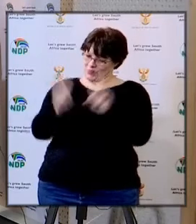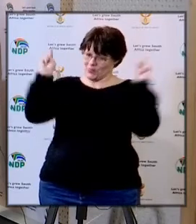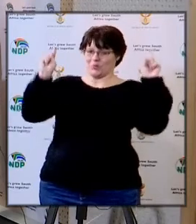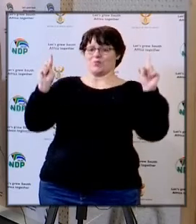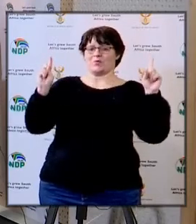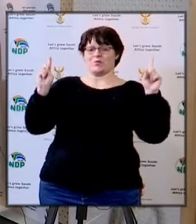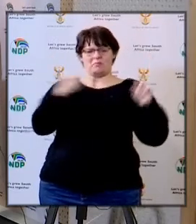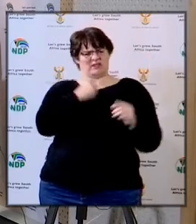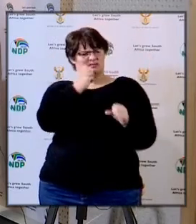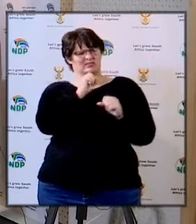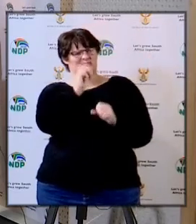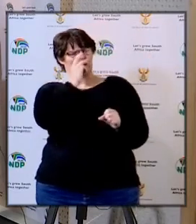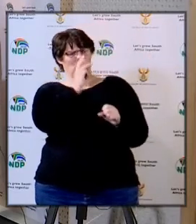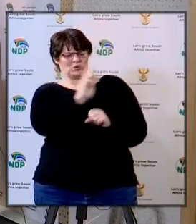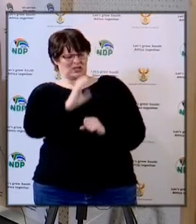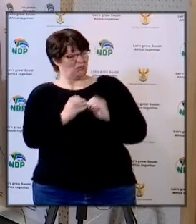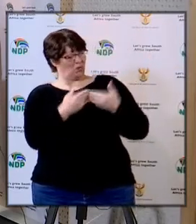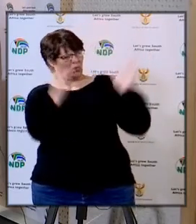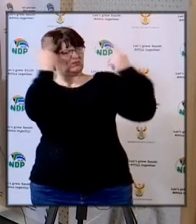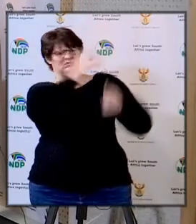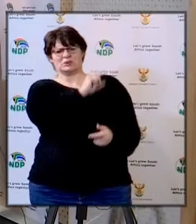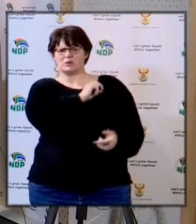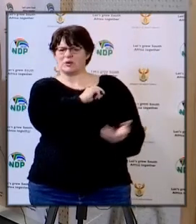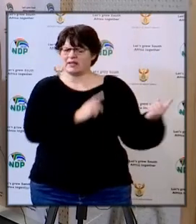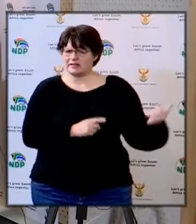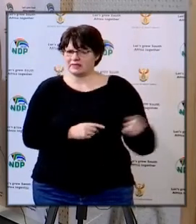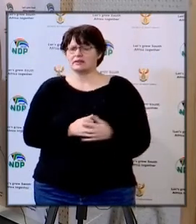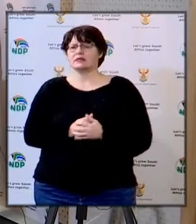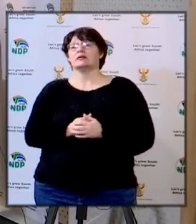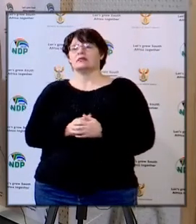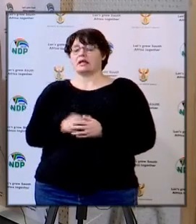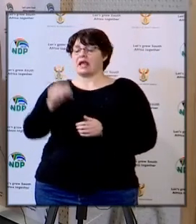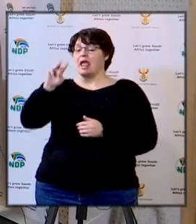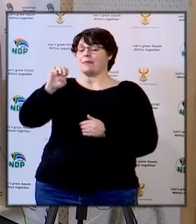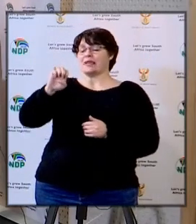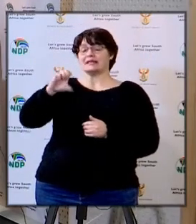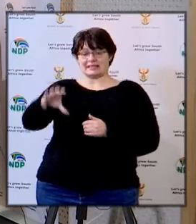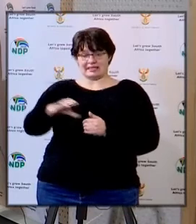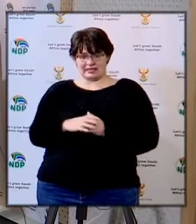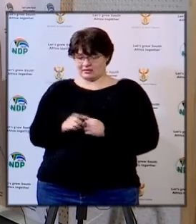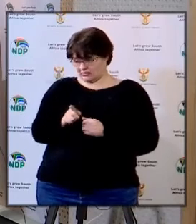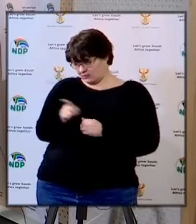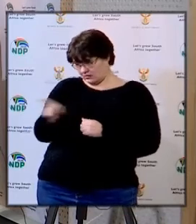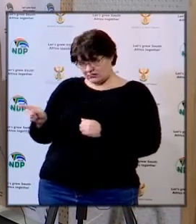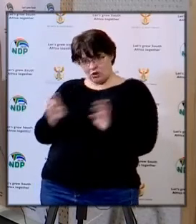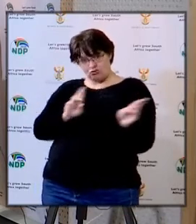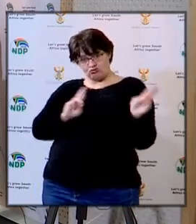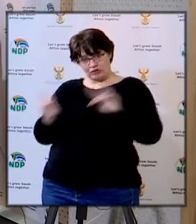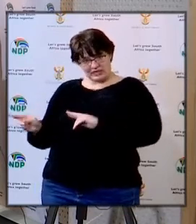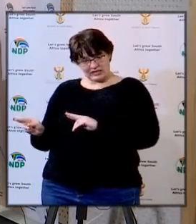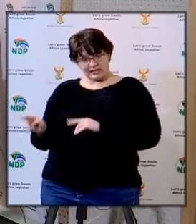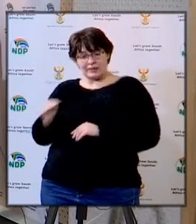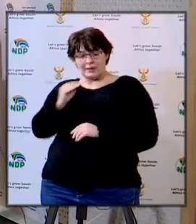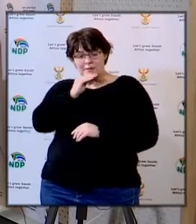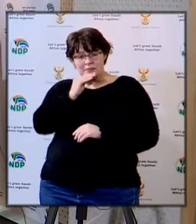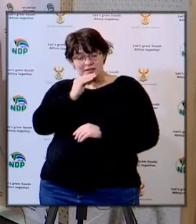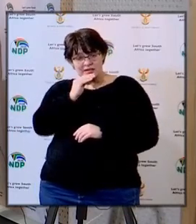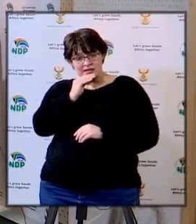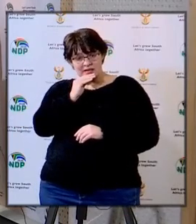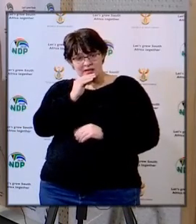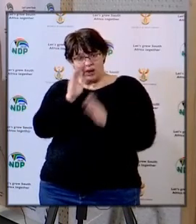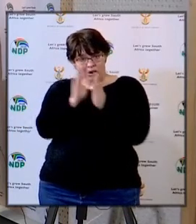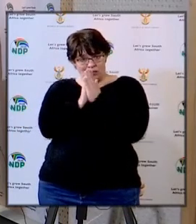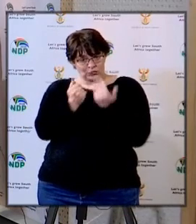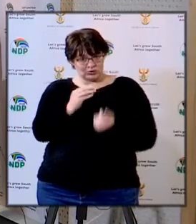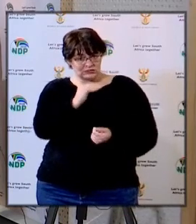a directive the second question to the MEC can they say if their readiness also applies to having